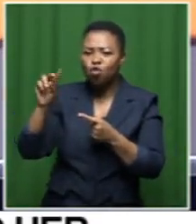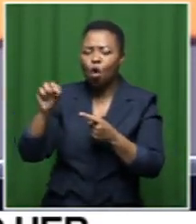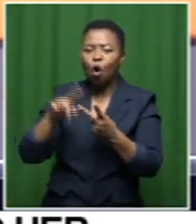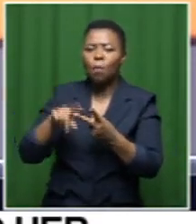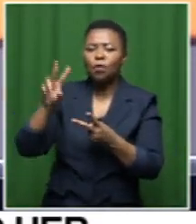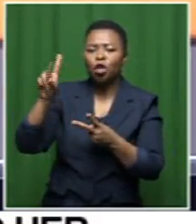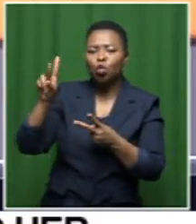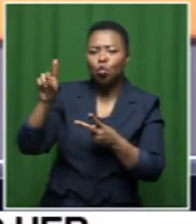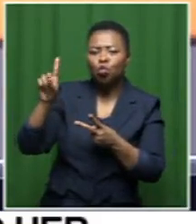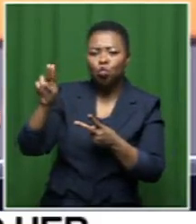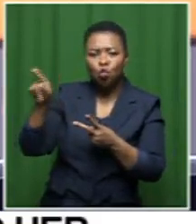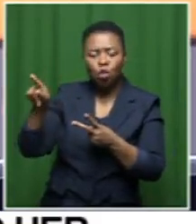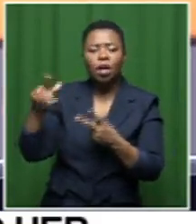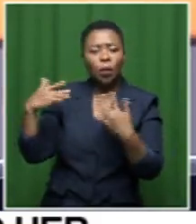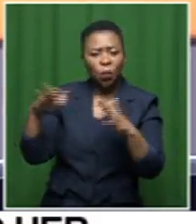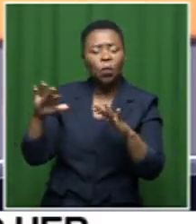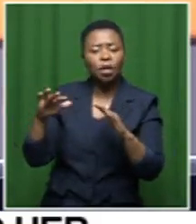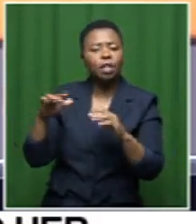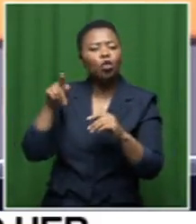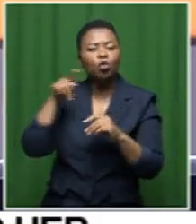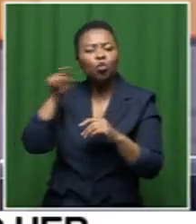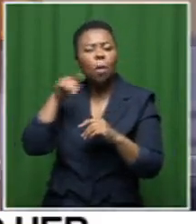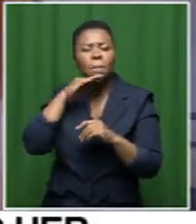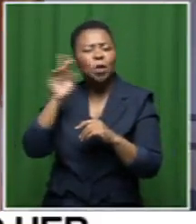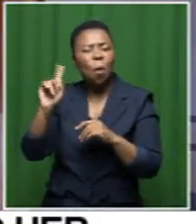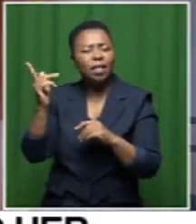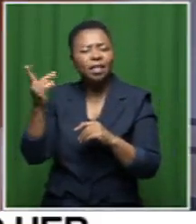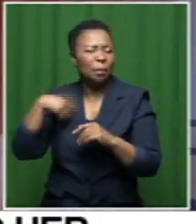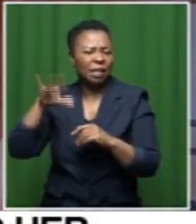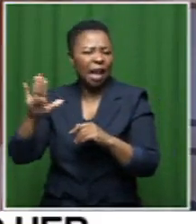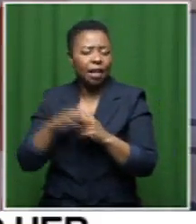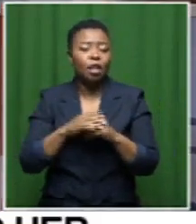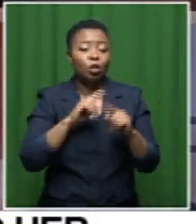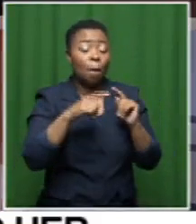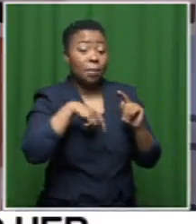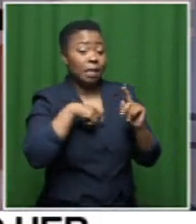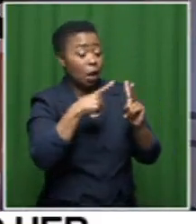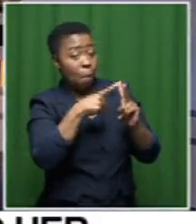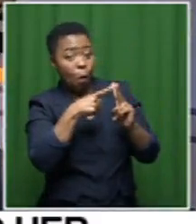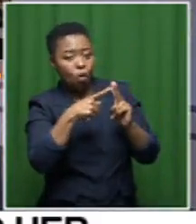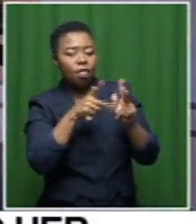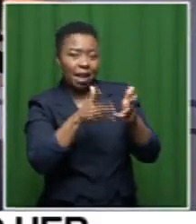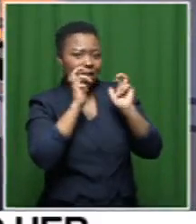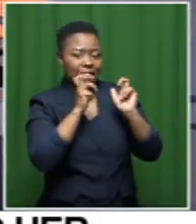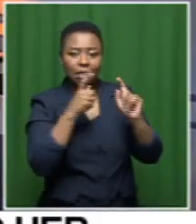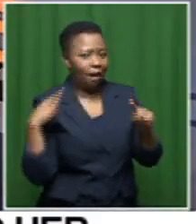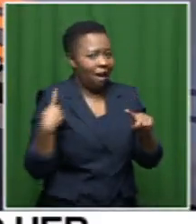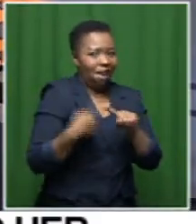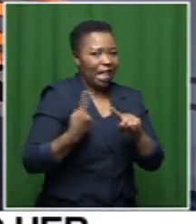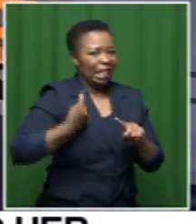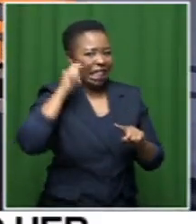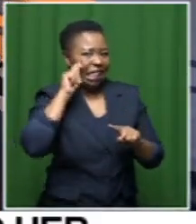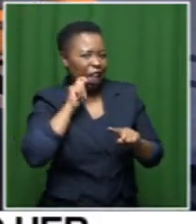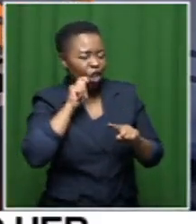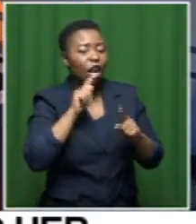Tutubowani as well what does it mean to you personally personally I've been listening to uh both of them since I was a teenager and Tutubowani